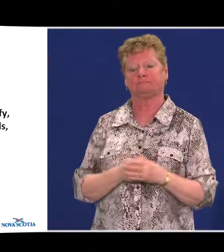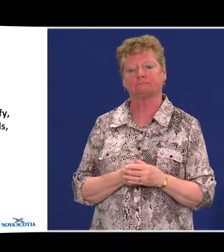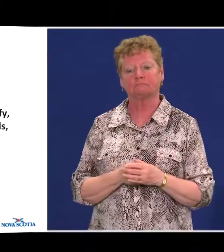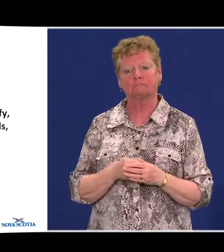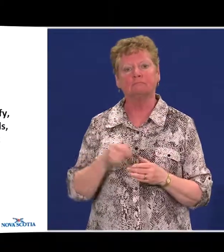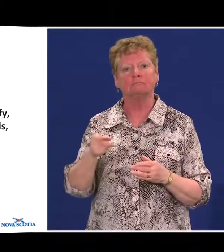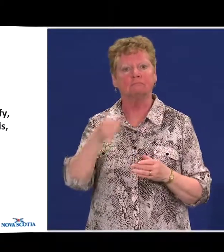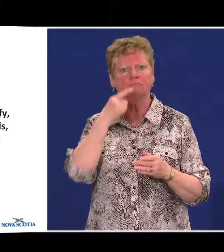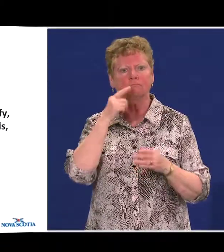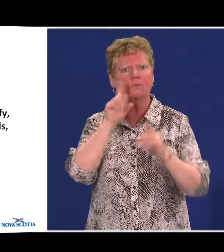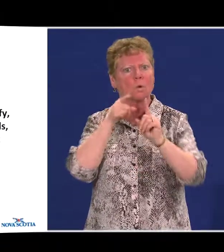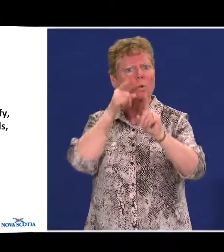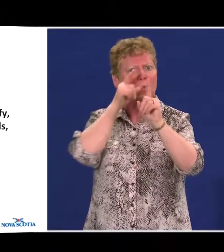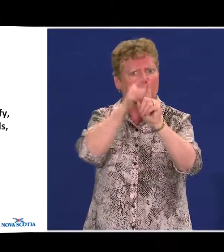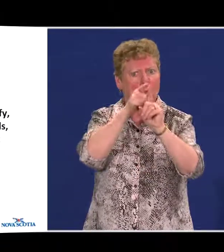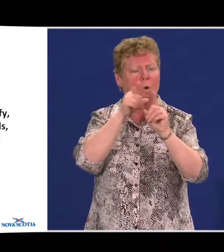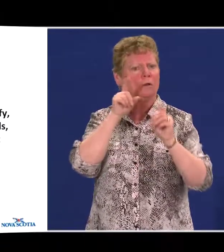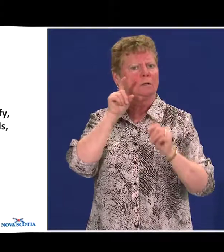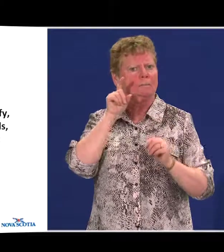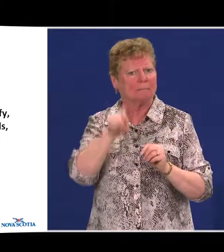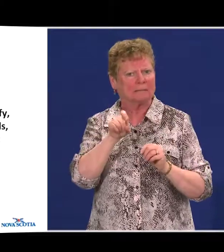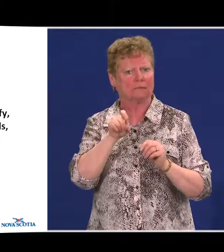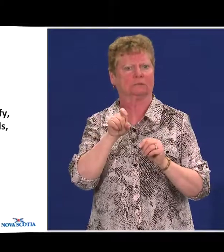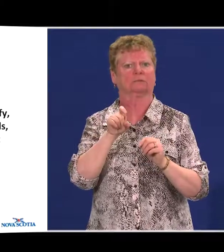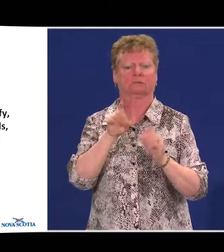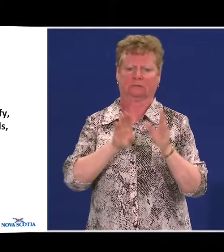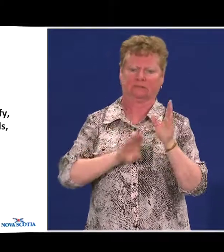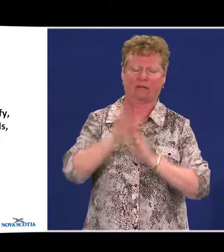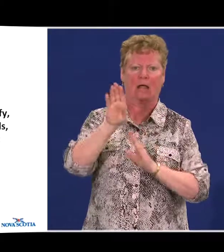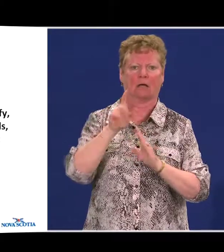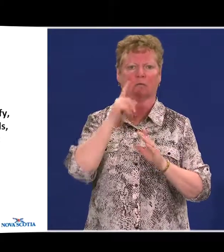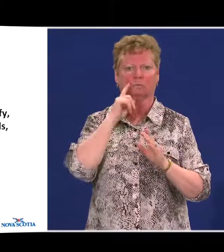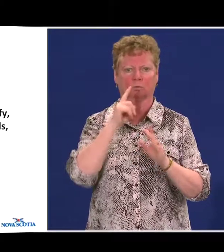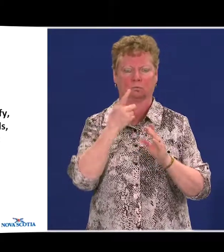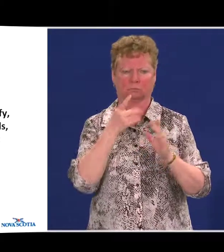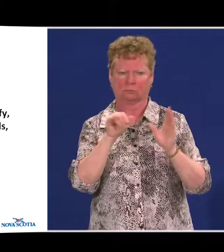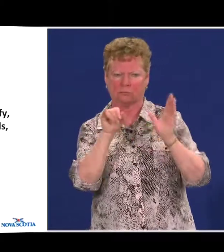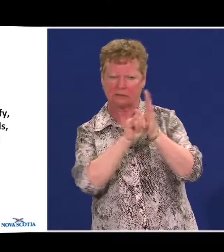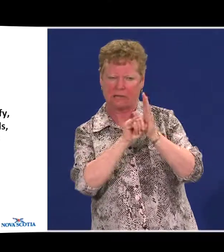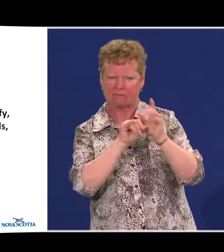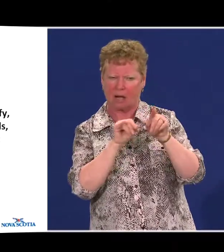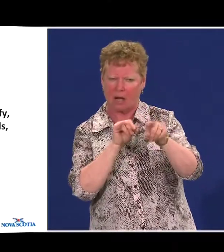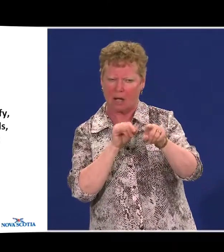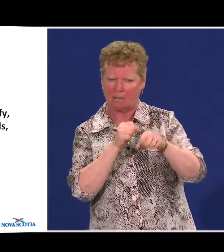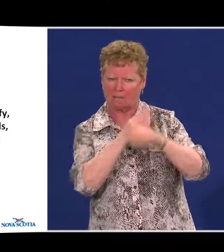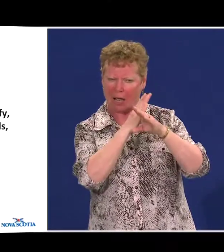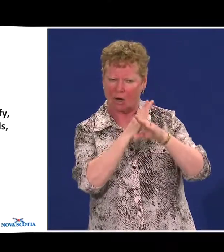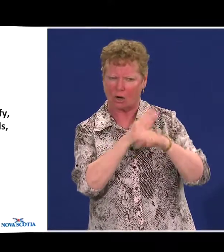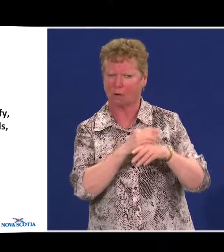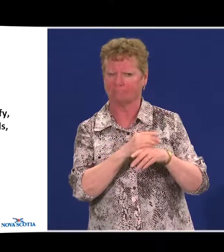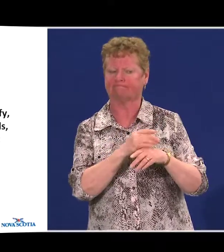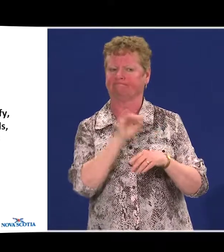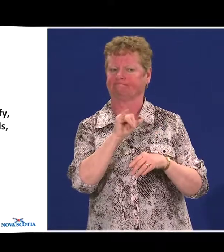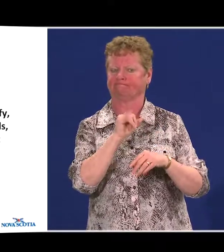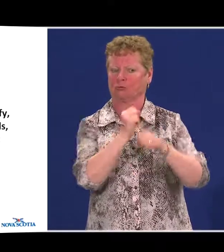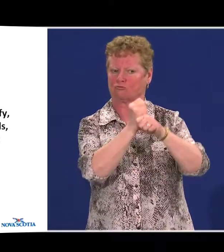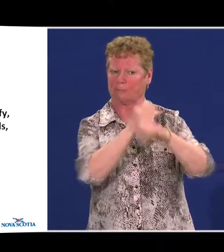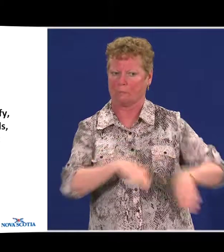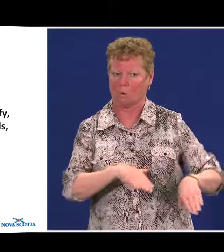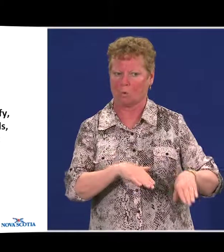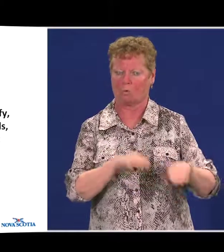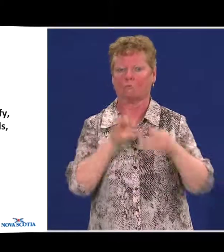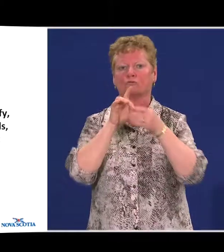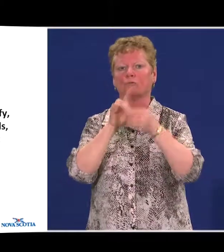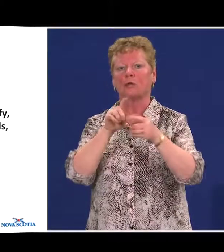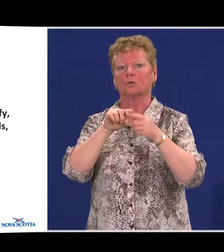Ambitious goals must be developed to identify, remove, and prevent barriers related to goods,